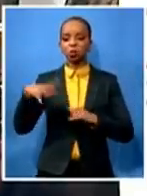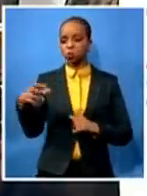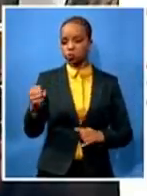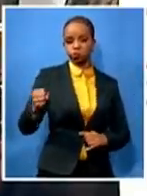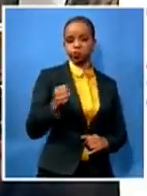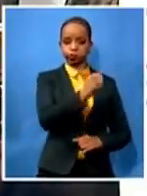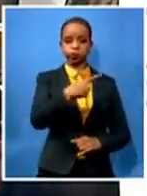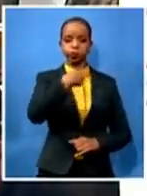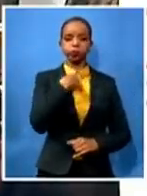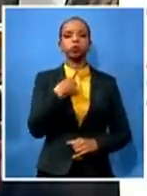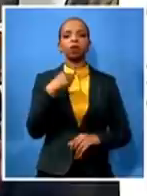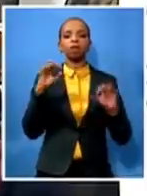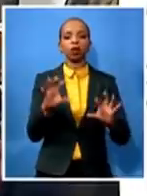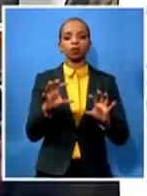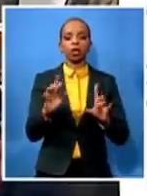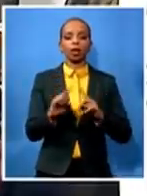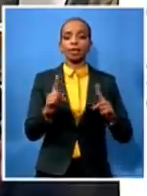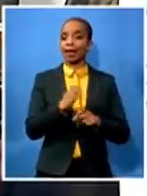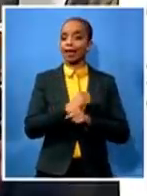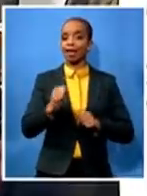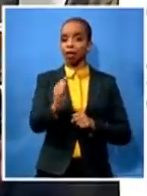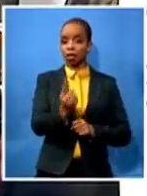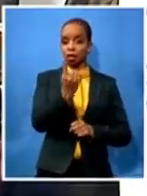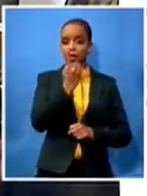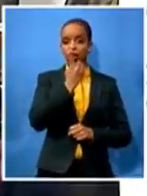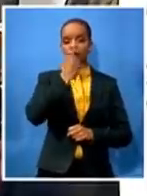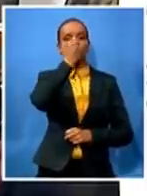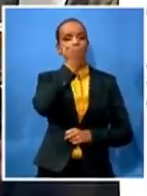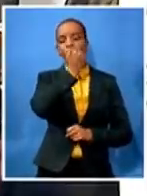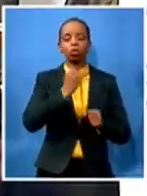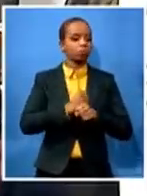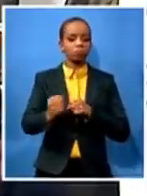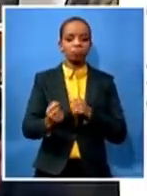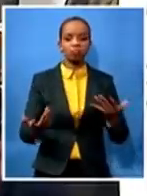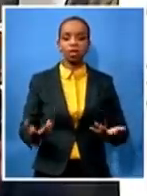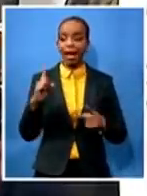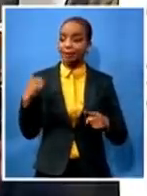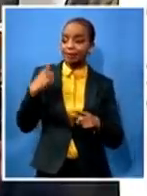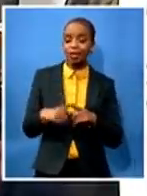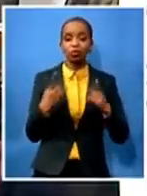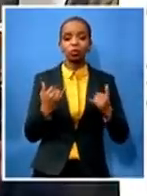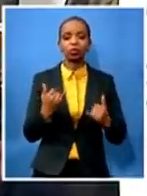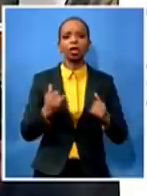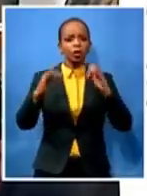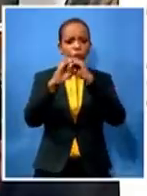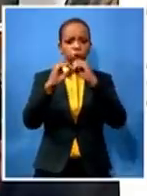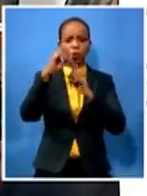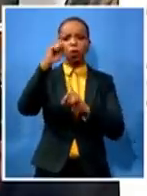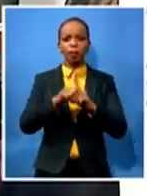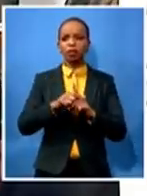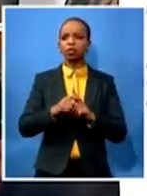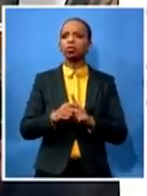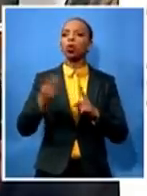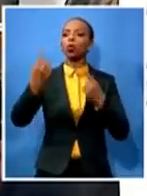even today nobody has come out to say who bombed our homes more than once nobody has come forward to say